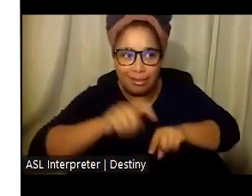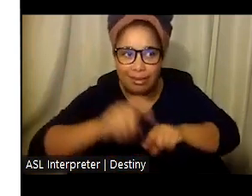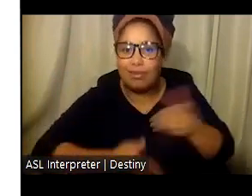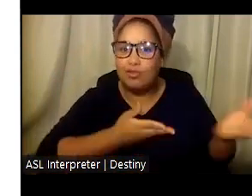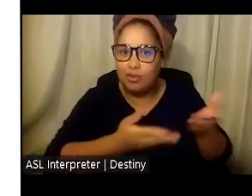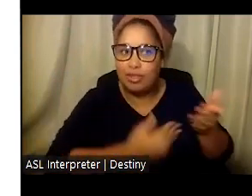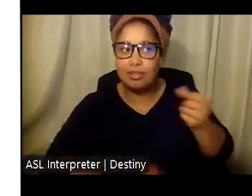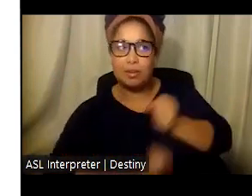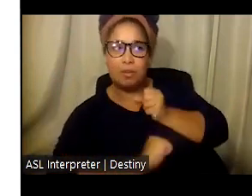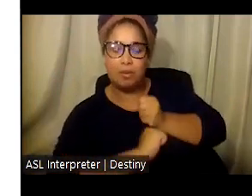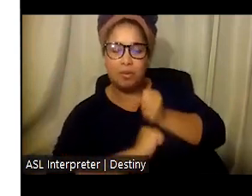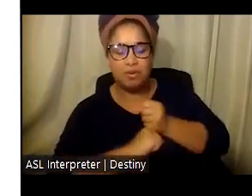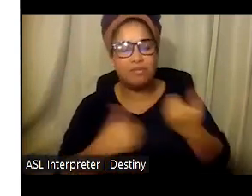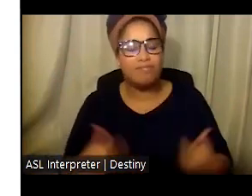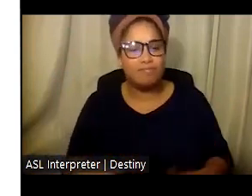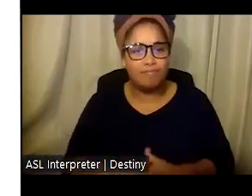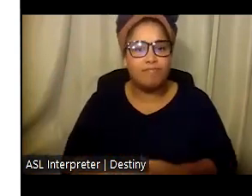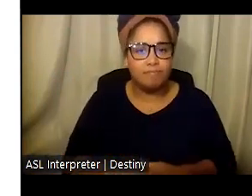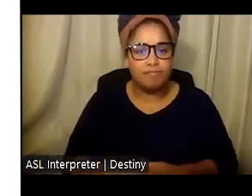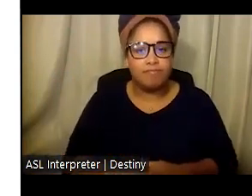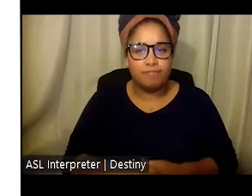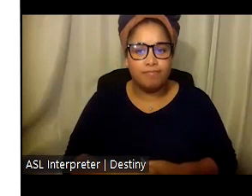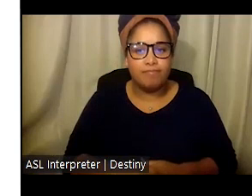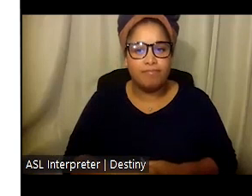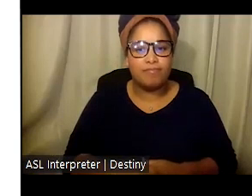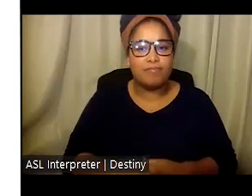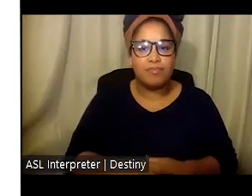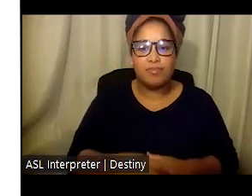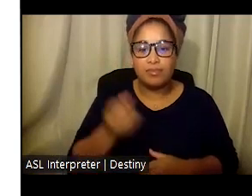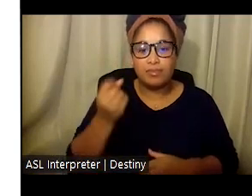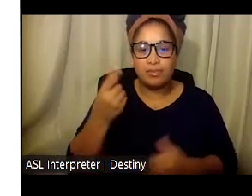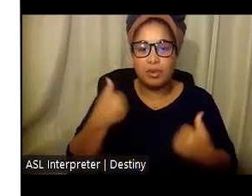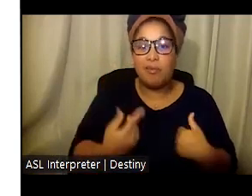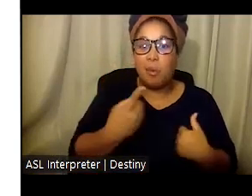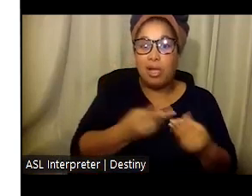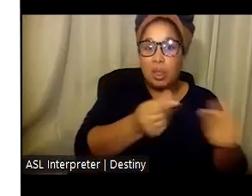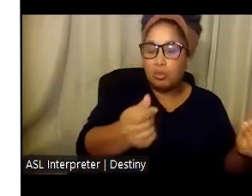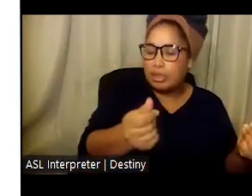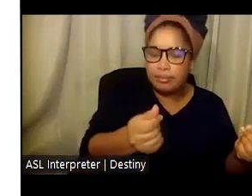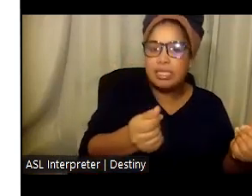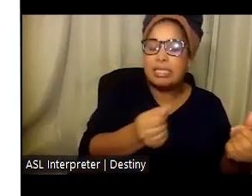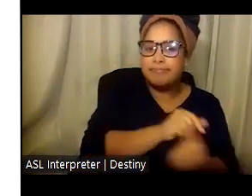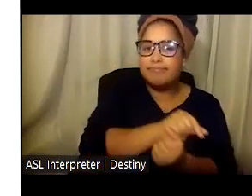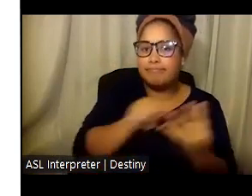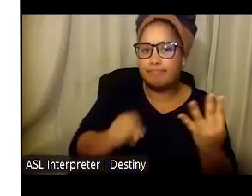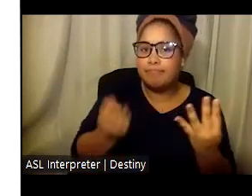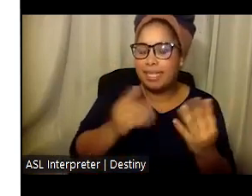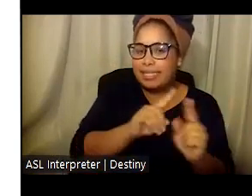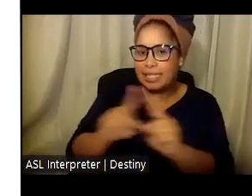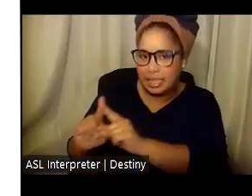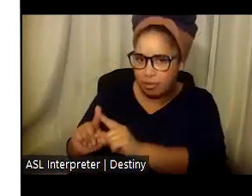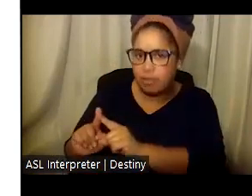services, and there is no single solution. It's necessary to take a